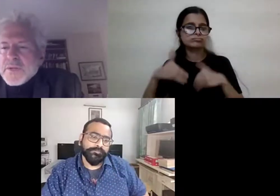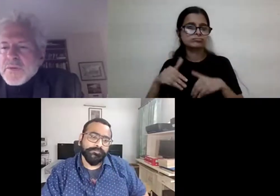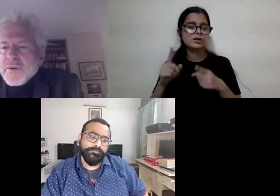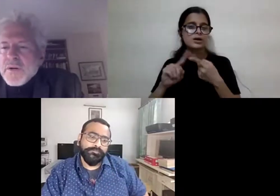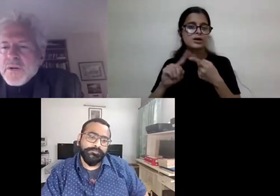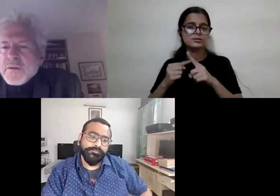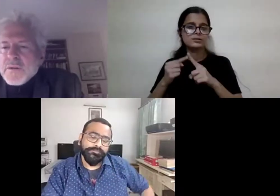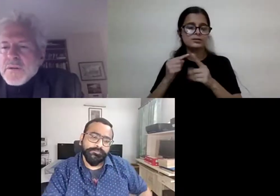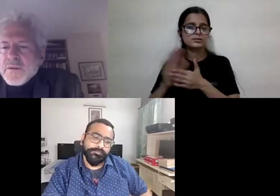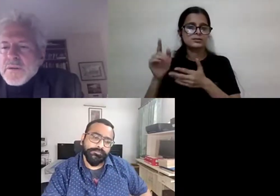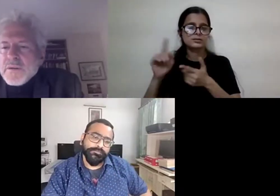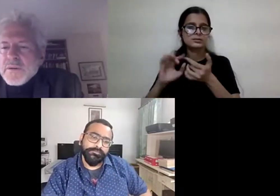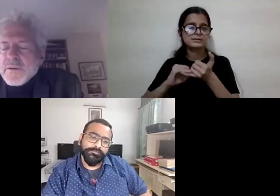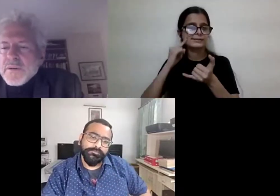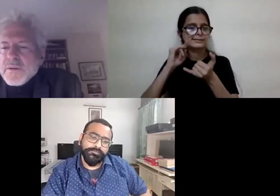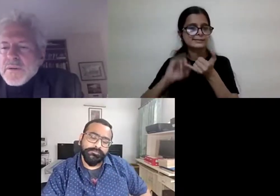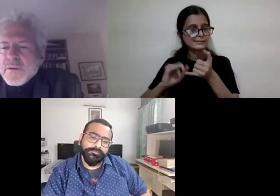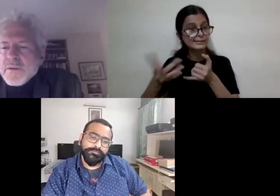so, uh,